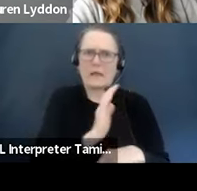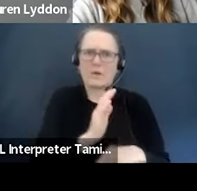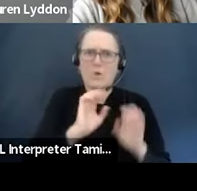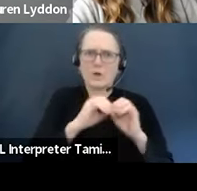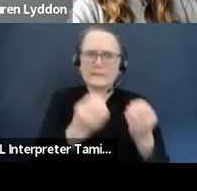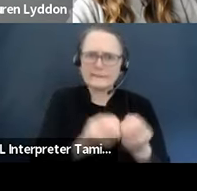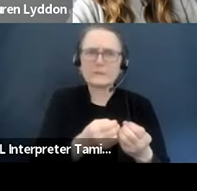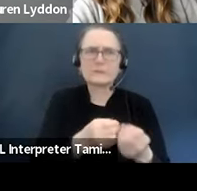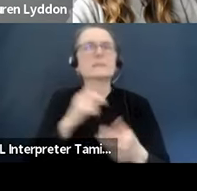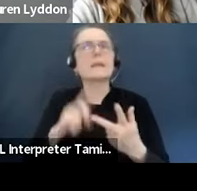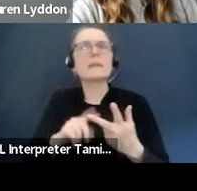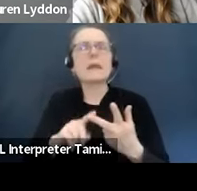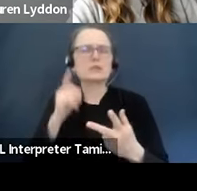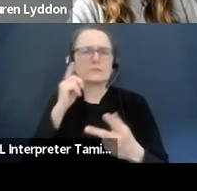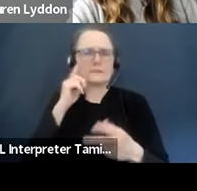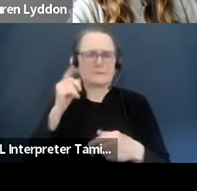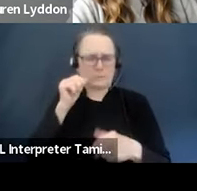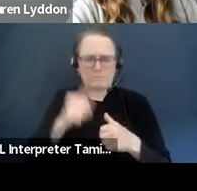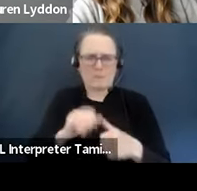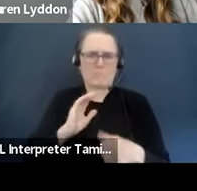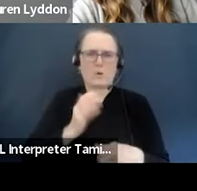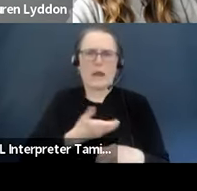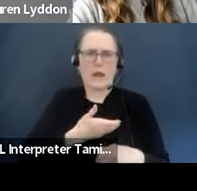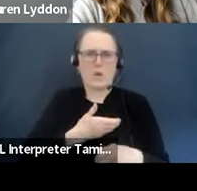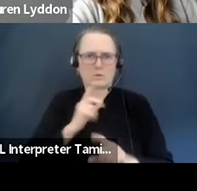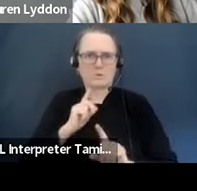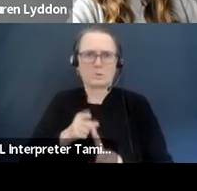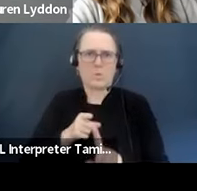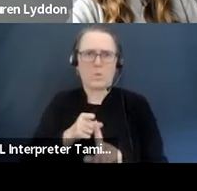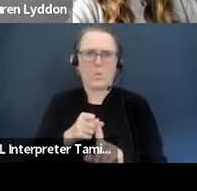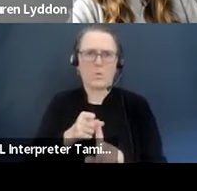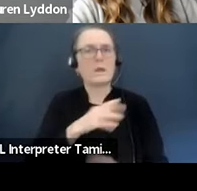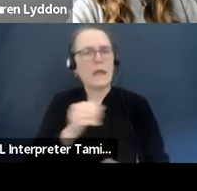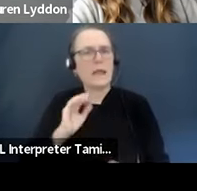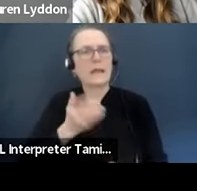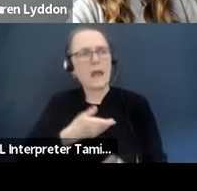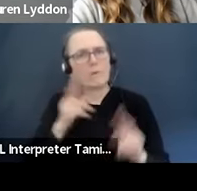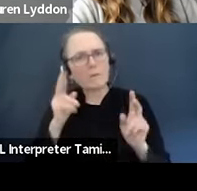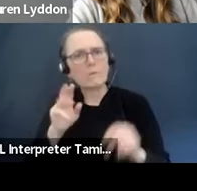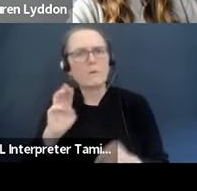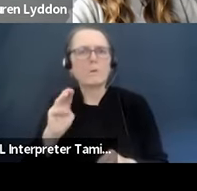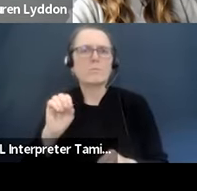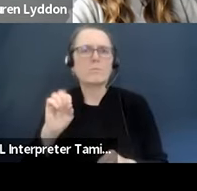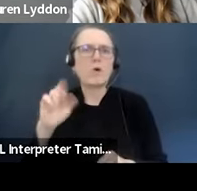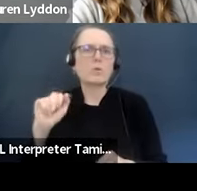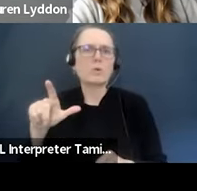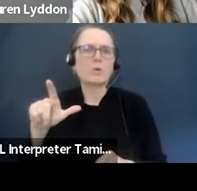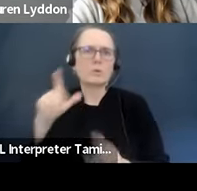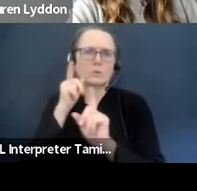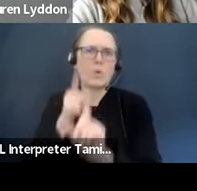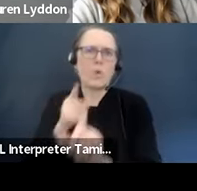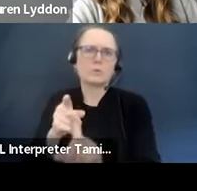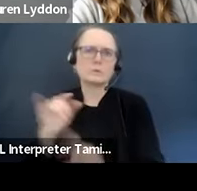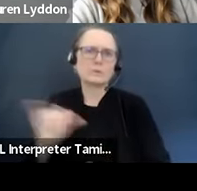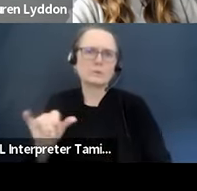I guess, the moral compass that people are very aware of. And you can't ignore it. Like, whether